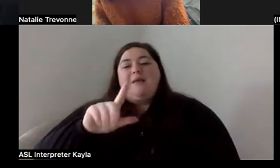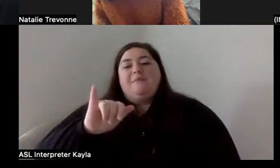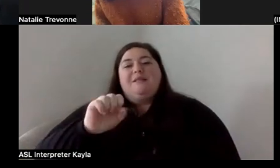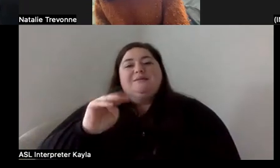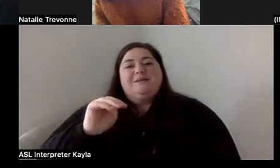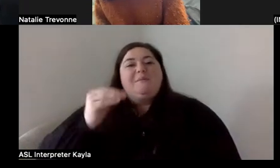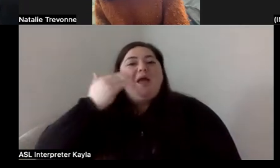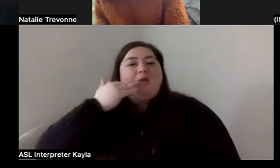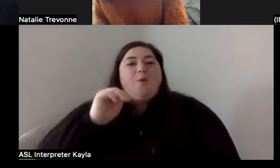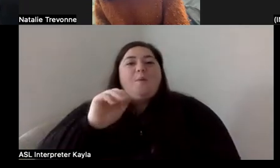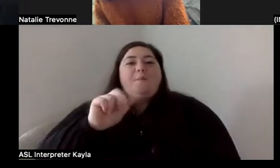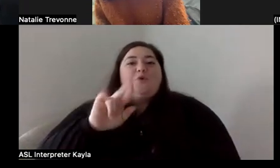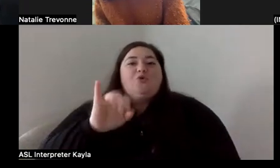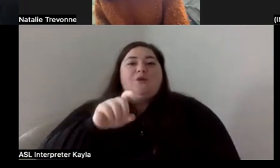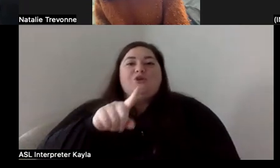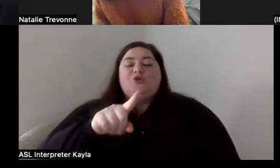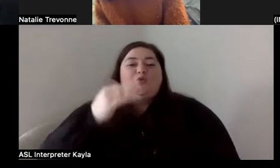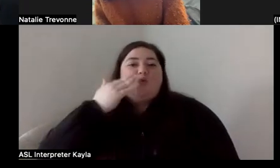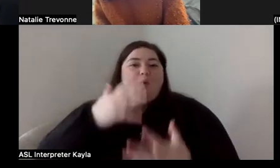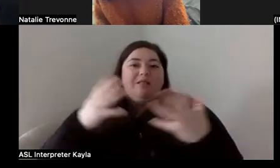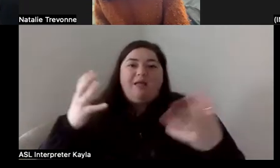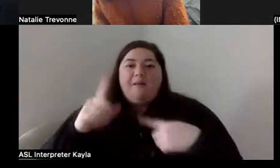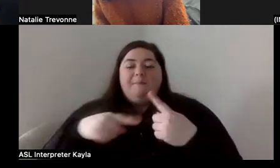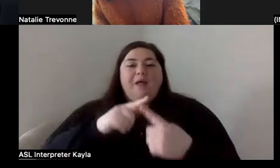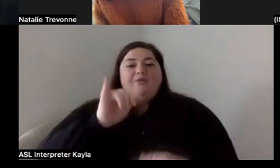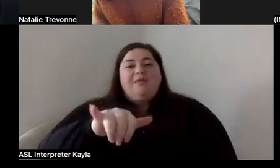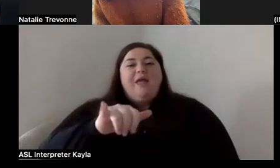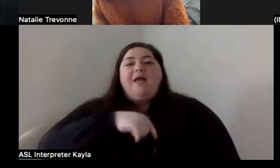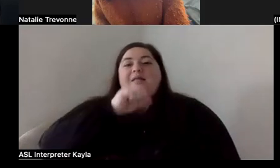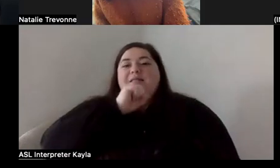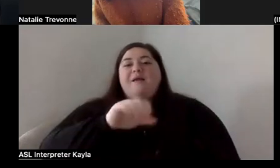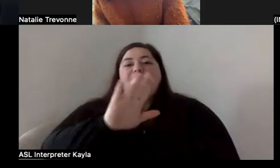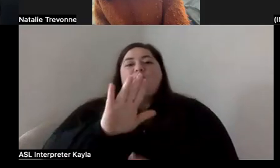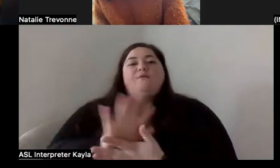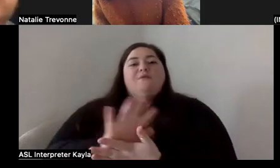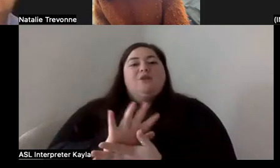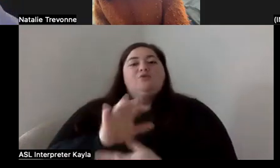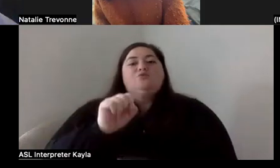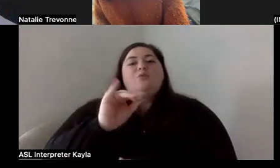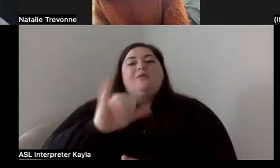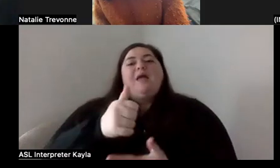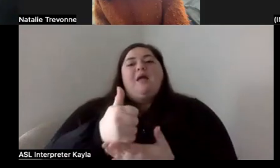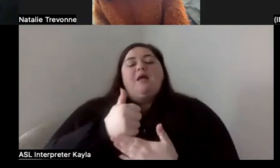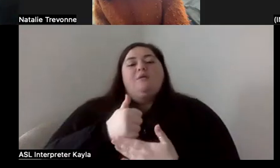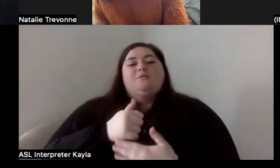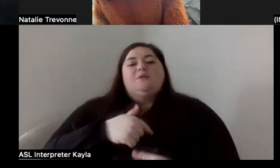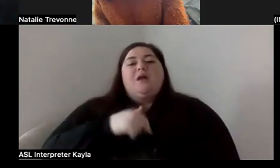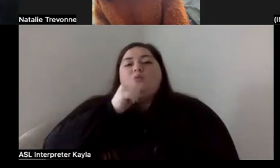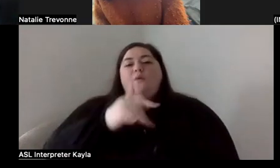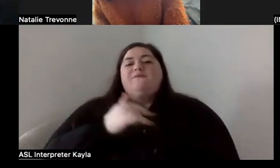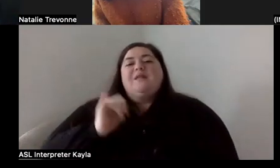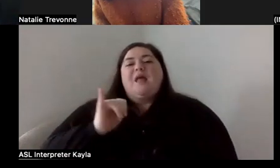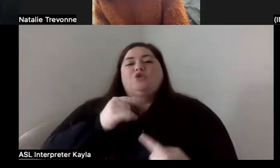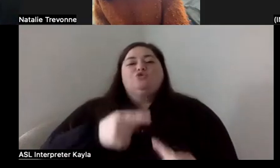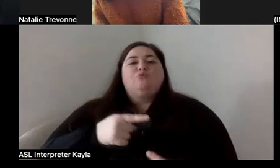lot about. I love your videos on it. And so I think it's been really helpful for me. I don't think it's been a struggle or a challenge.